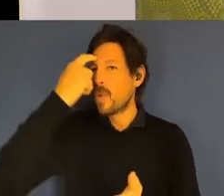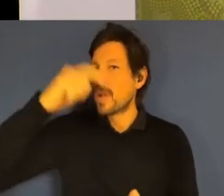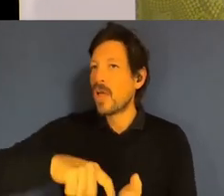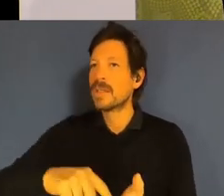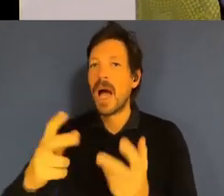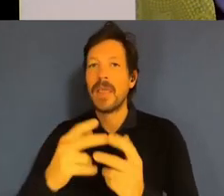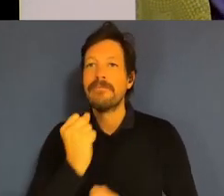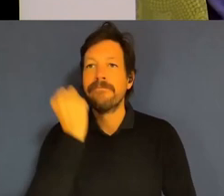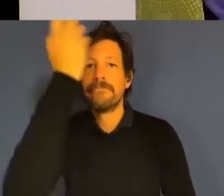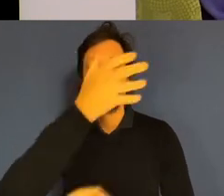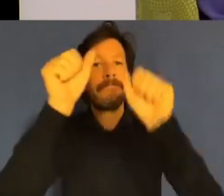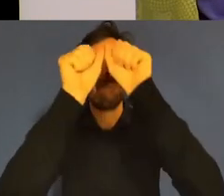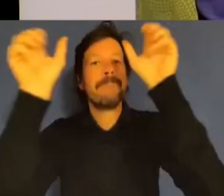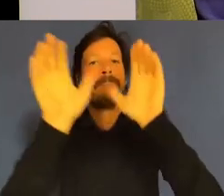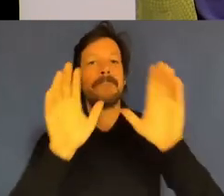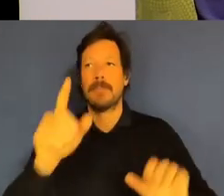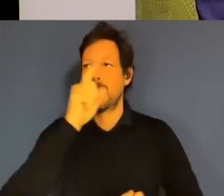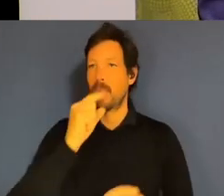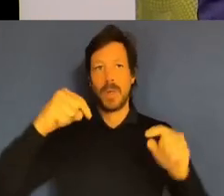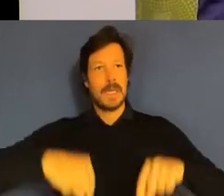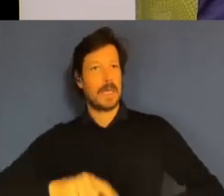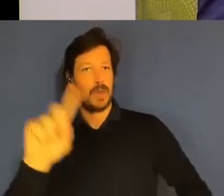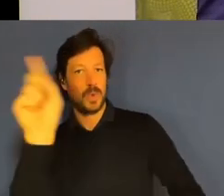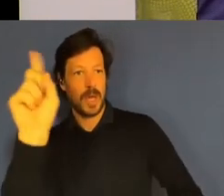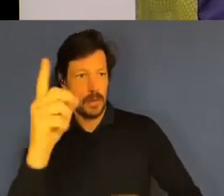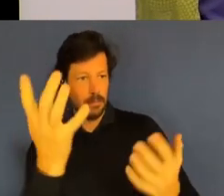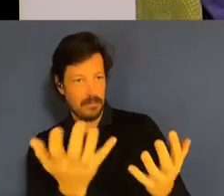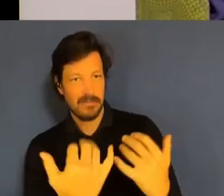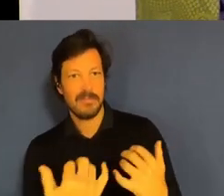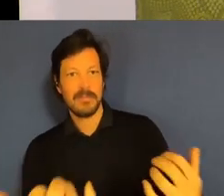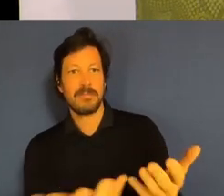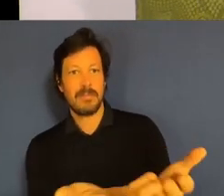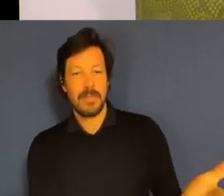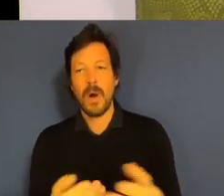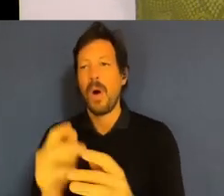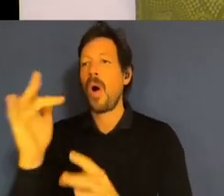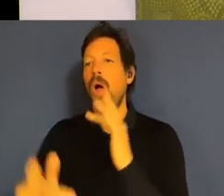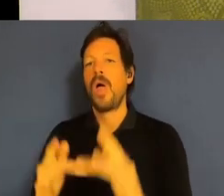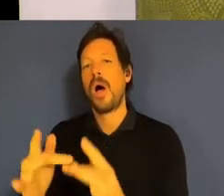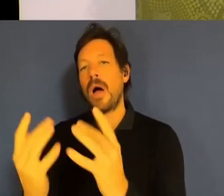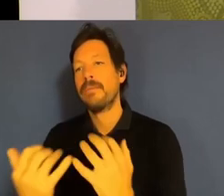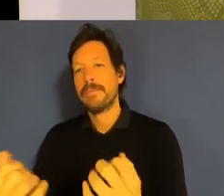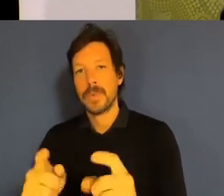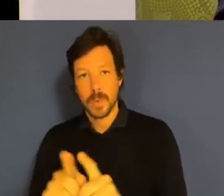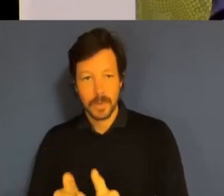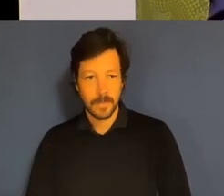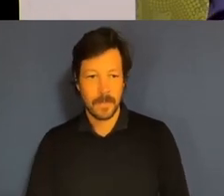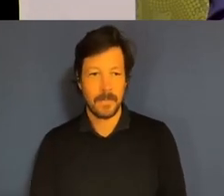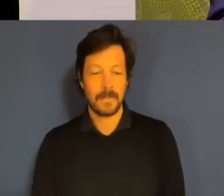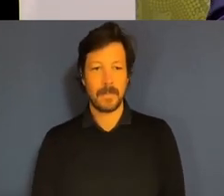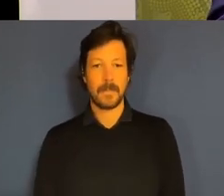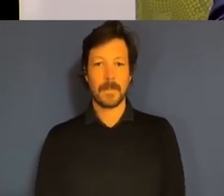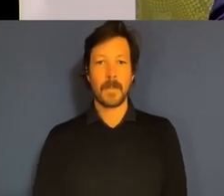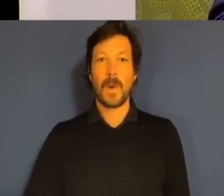Islanders that are with us here in the theatre or joining us online? OK, a quick overview